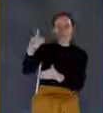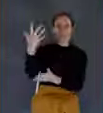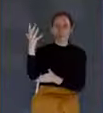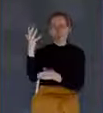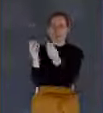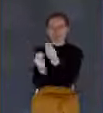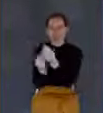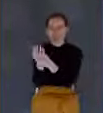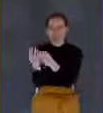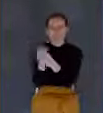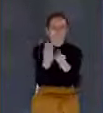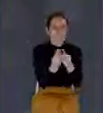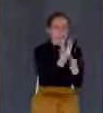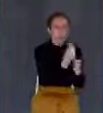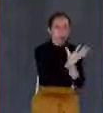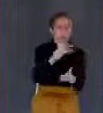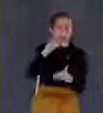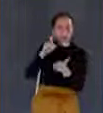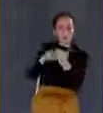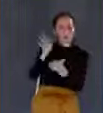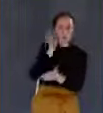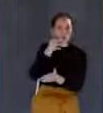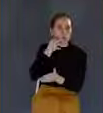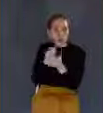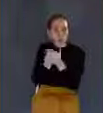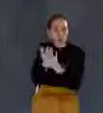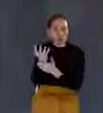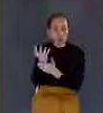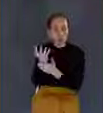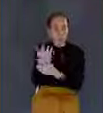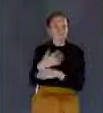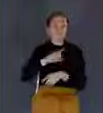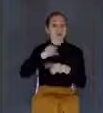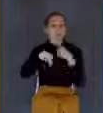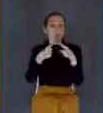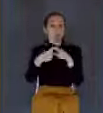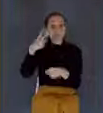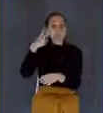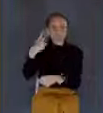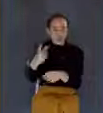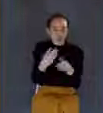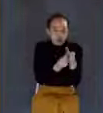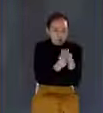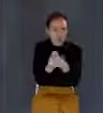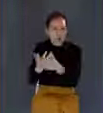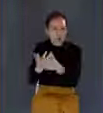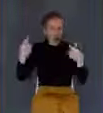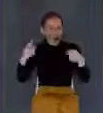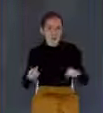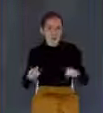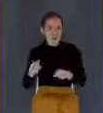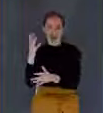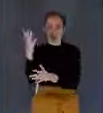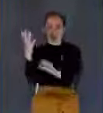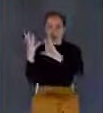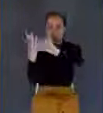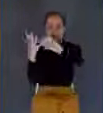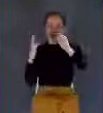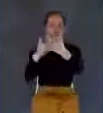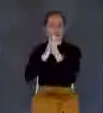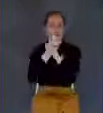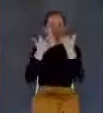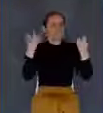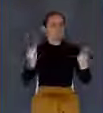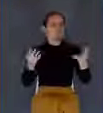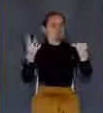leaves in the fall and get new leaves in the spring. He said, look, when the springtime is there, the branches get tender. The sap comes in. It makes it nice